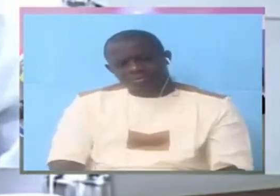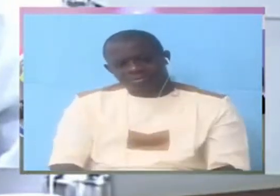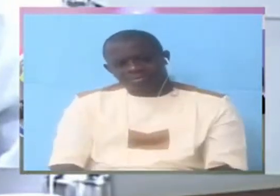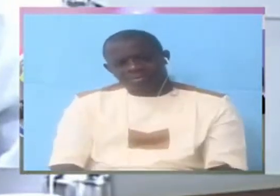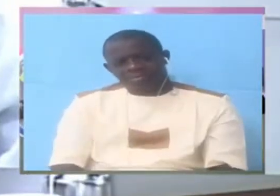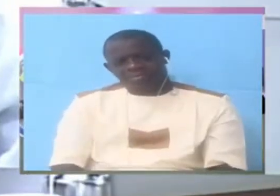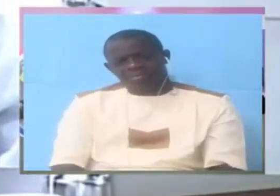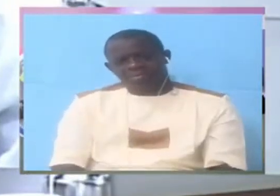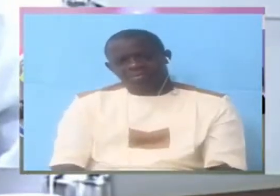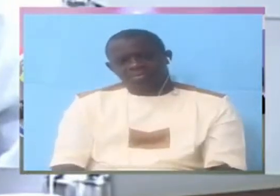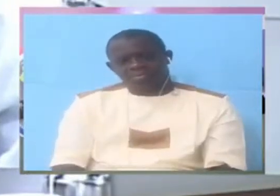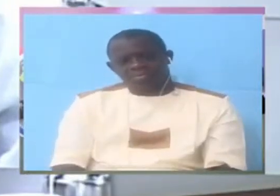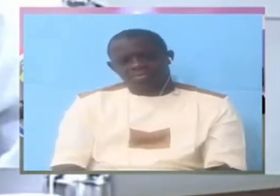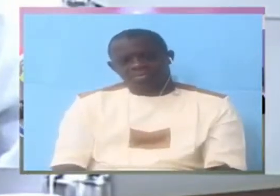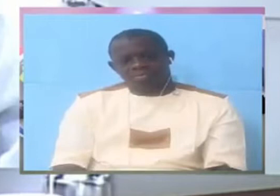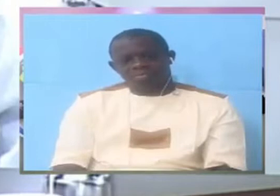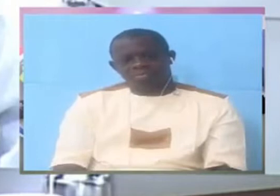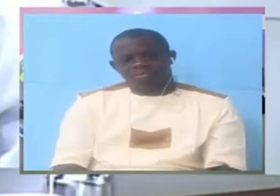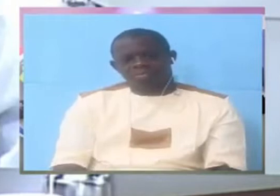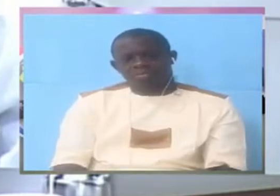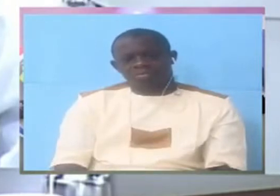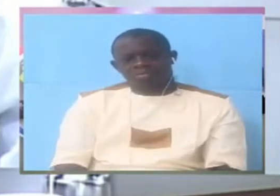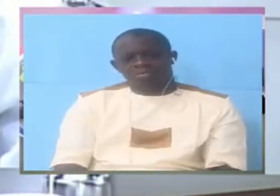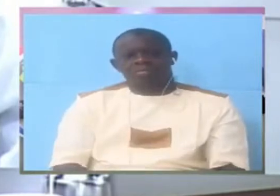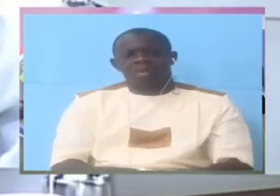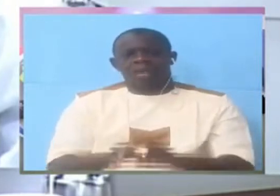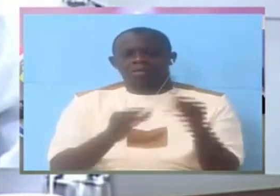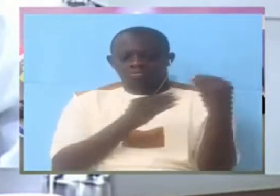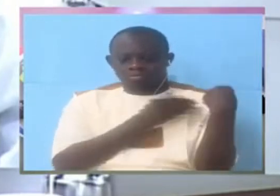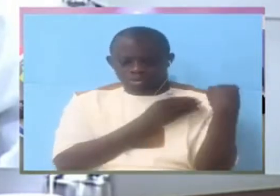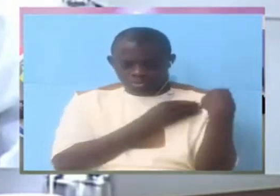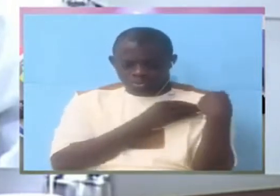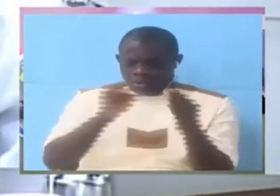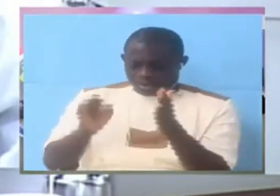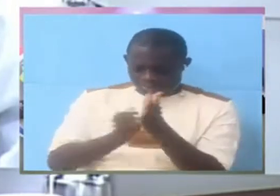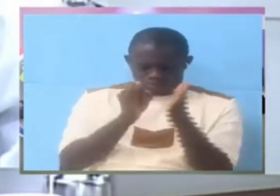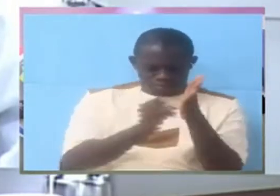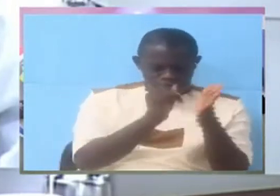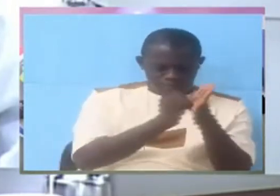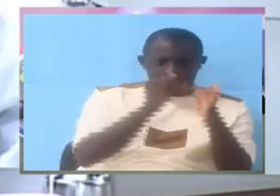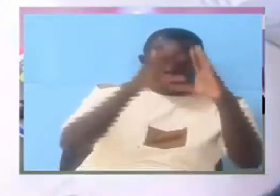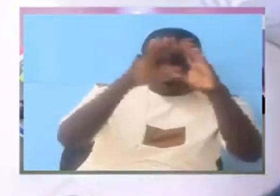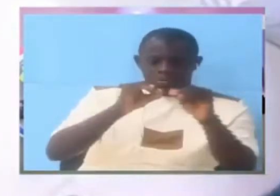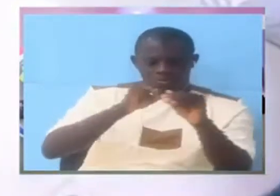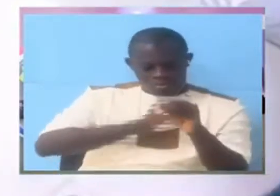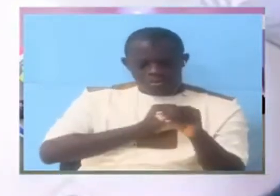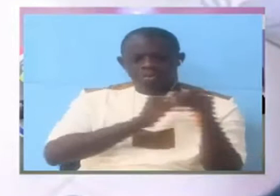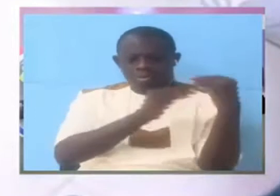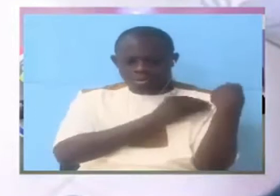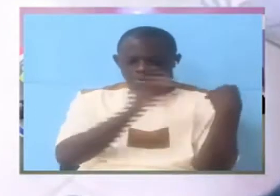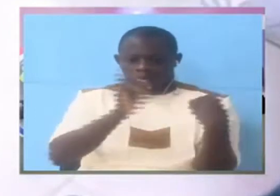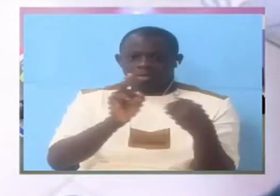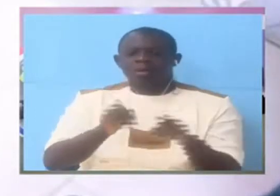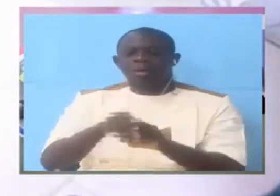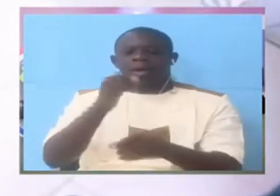The functions of the invasion unit is to make